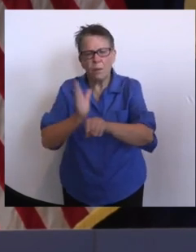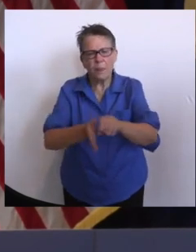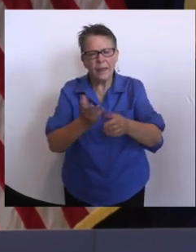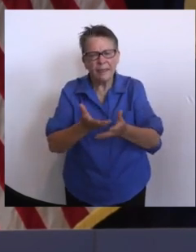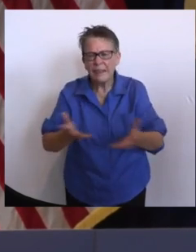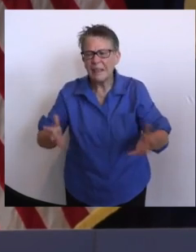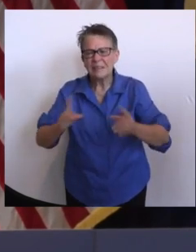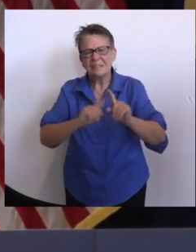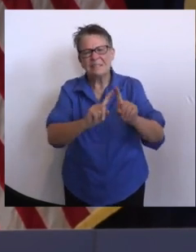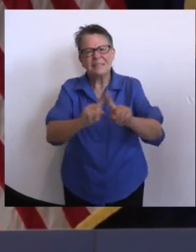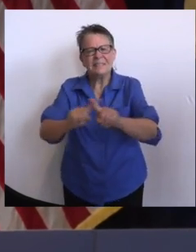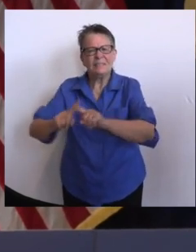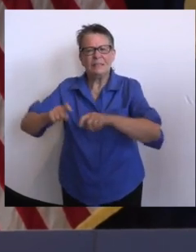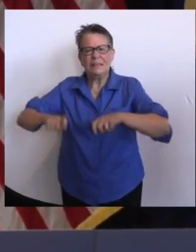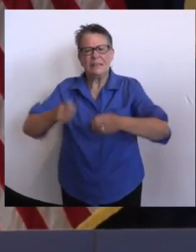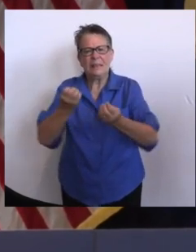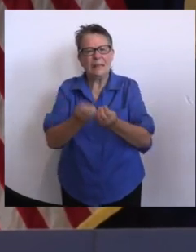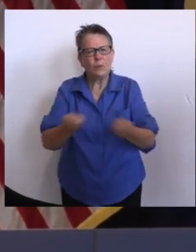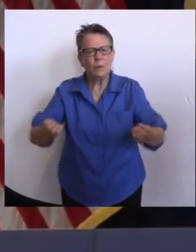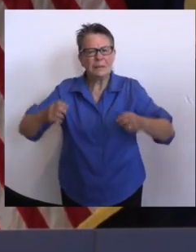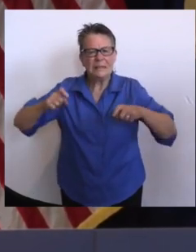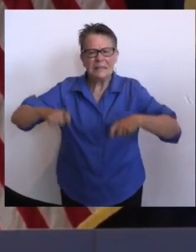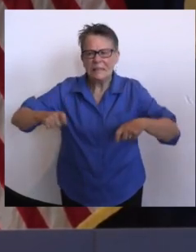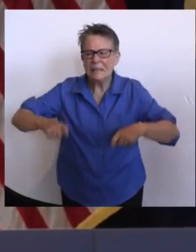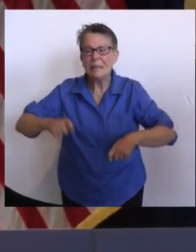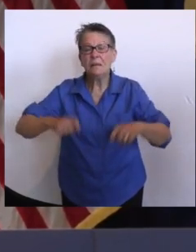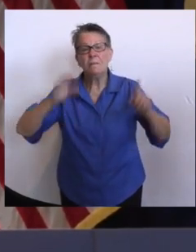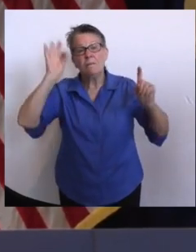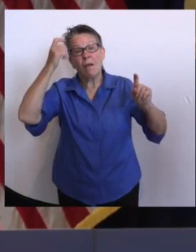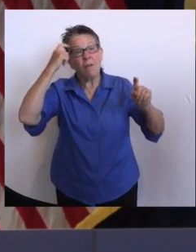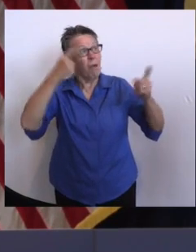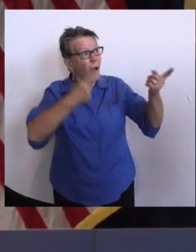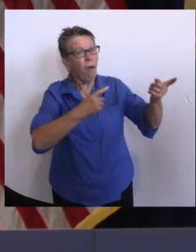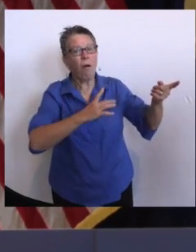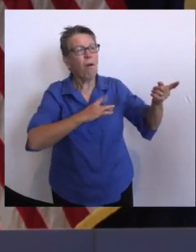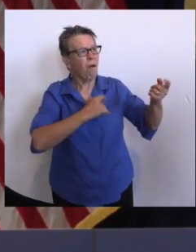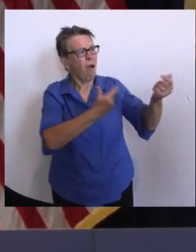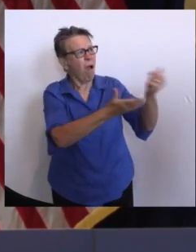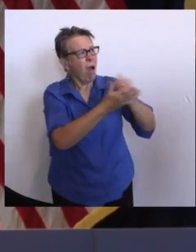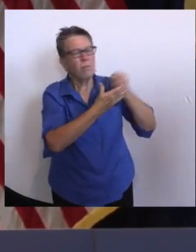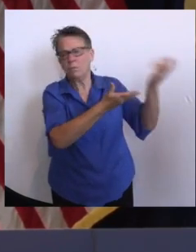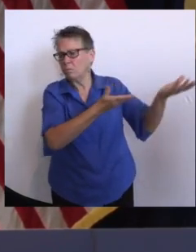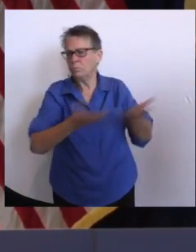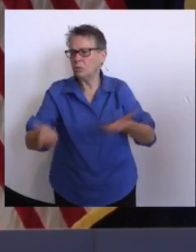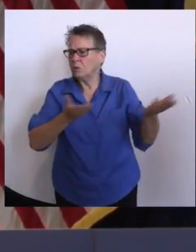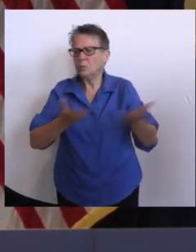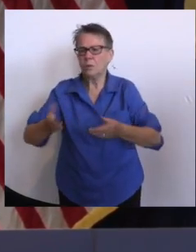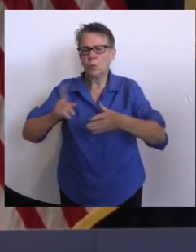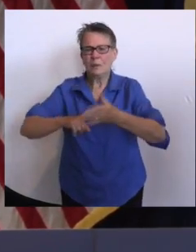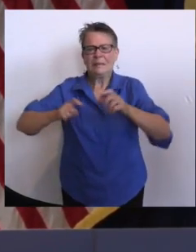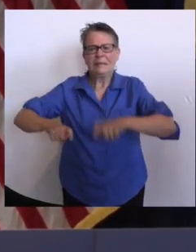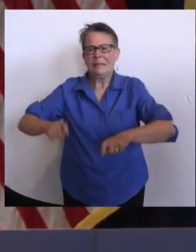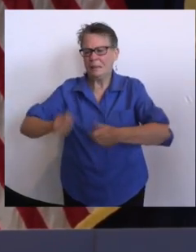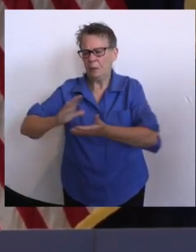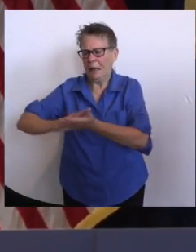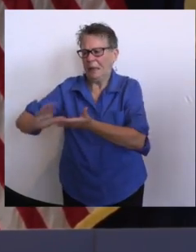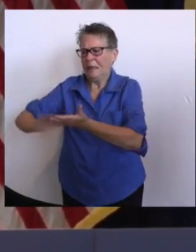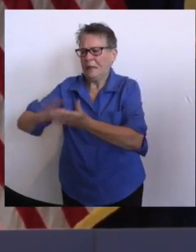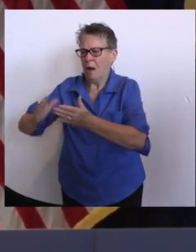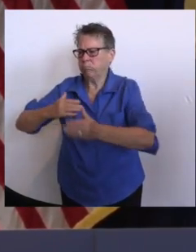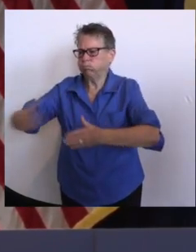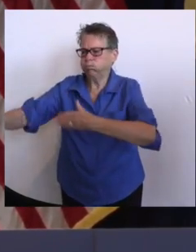phenomenal. And on a COVID-related note, I'll share this and end with this. Just about every Monday morning, I write